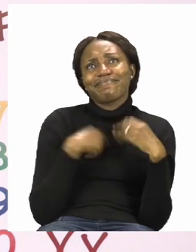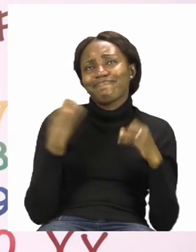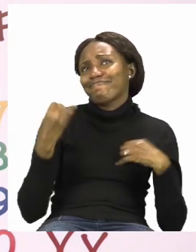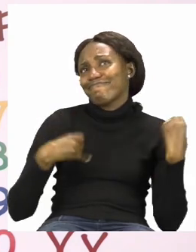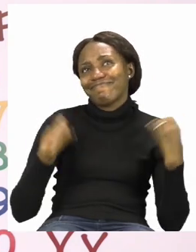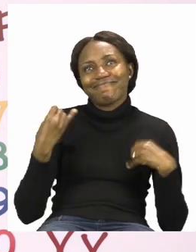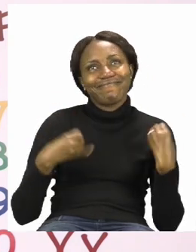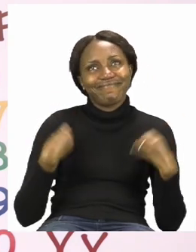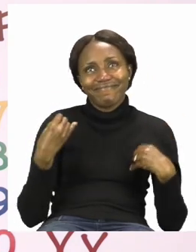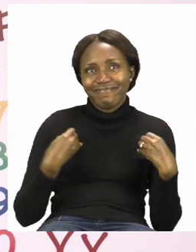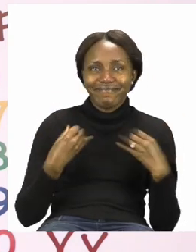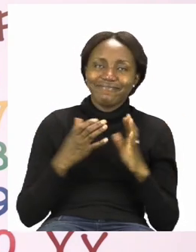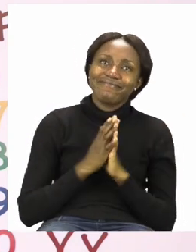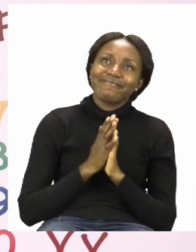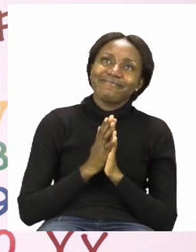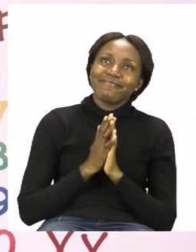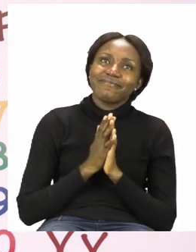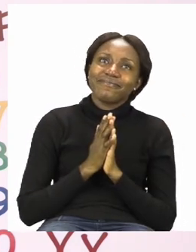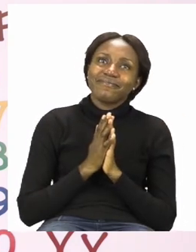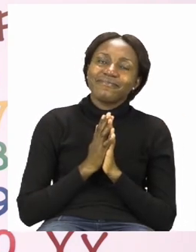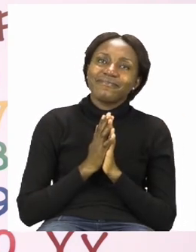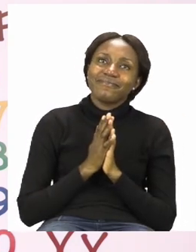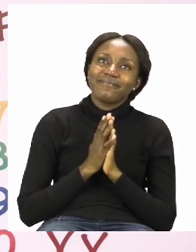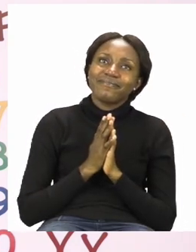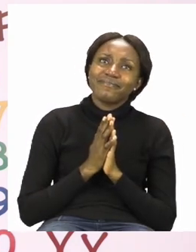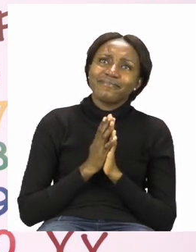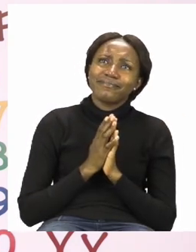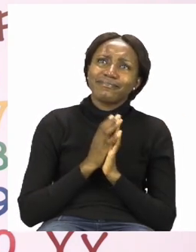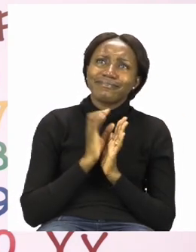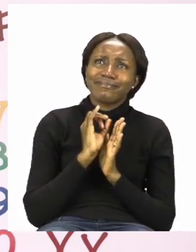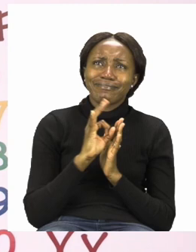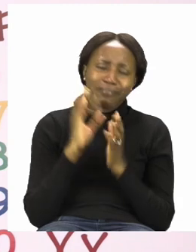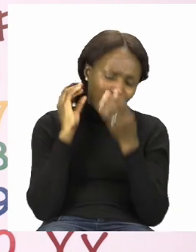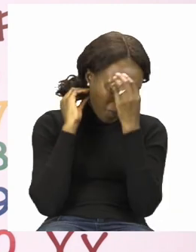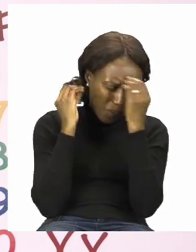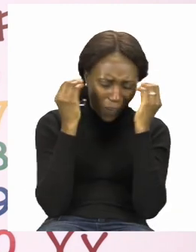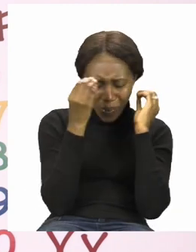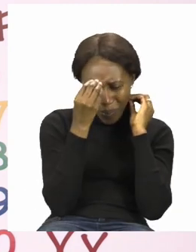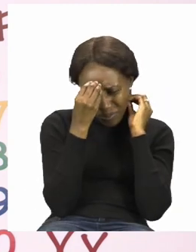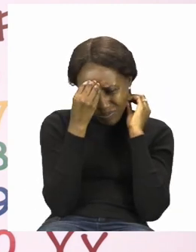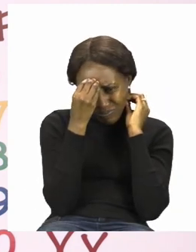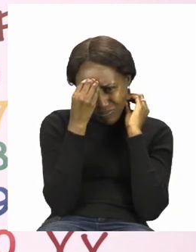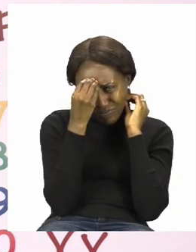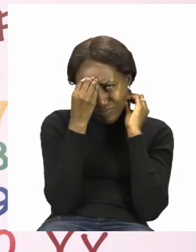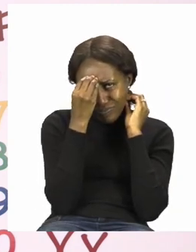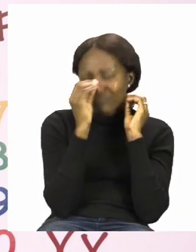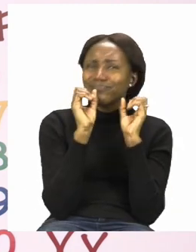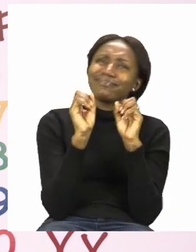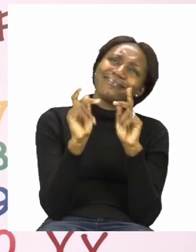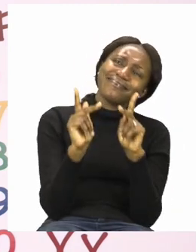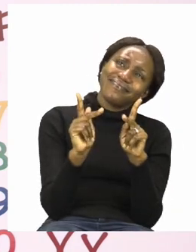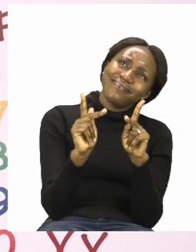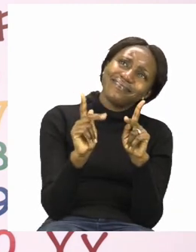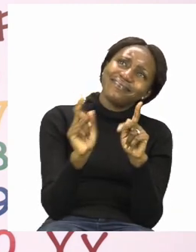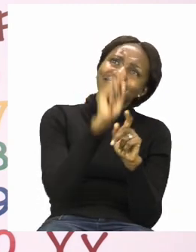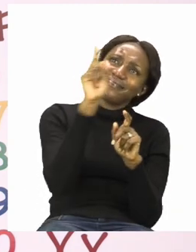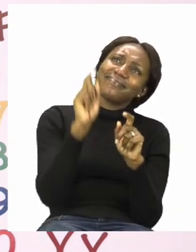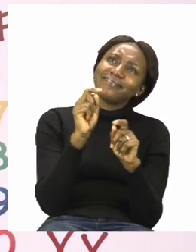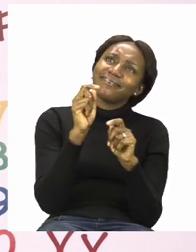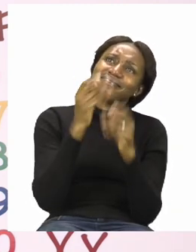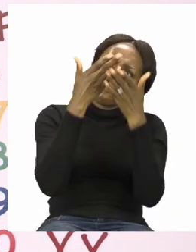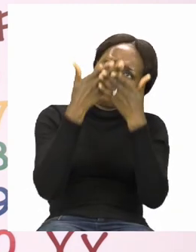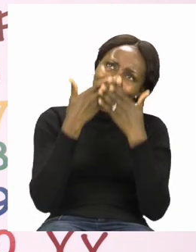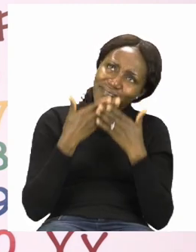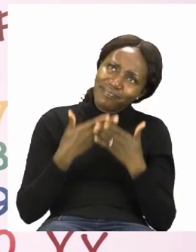so if you are lost or you're not sure what to do that's okay you can always ask for help